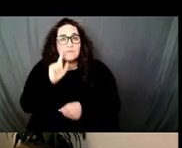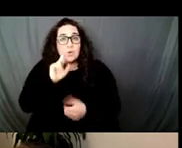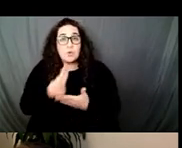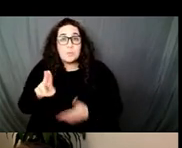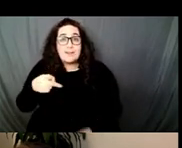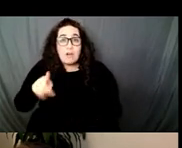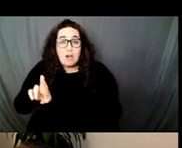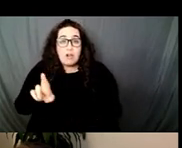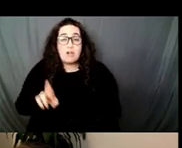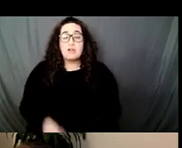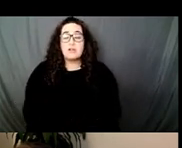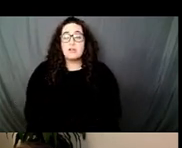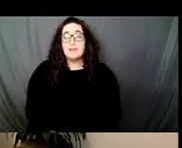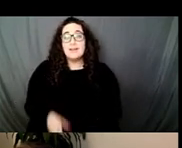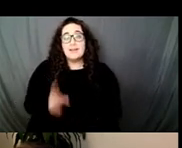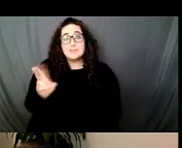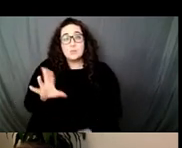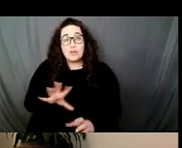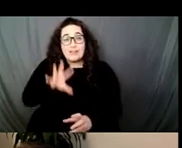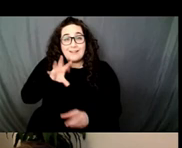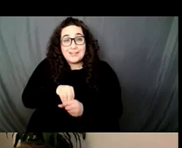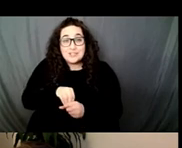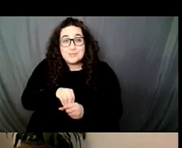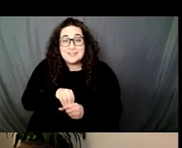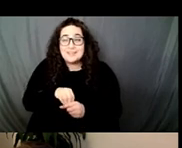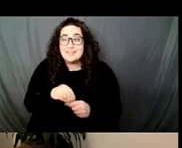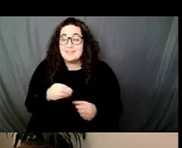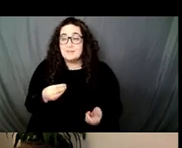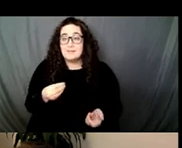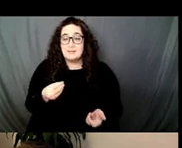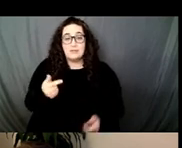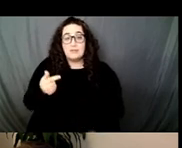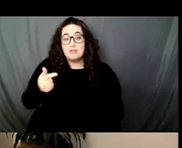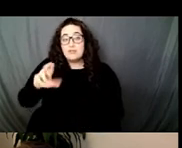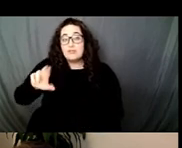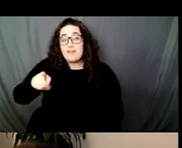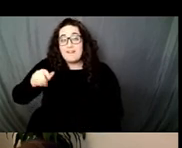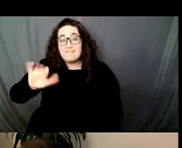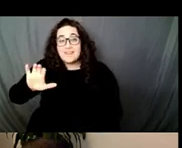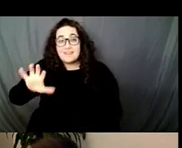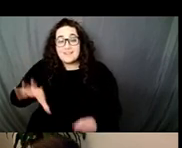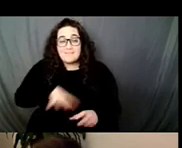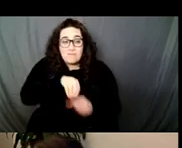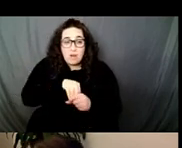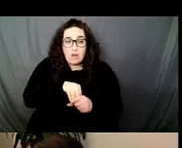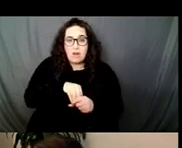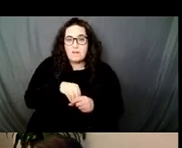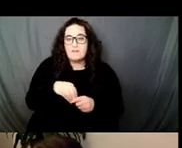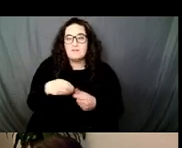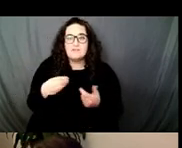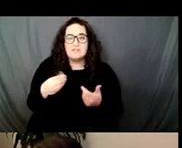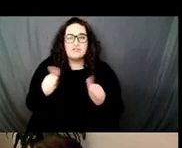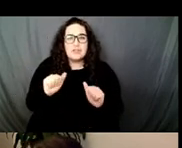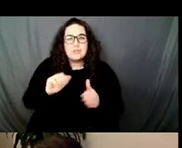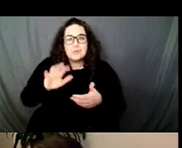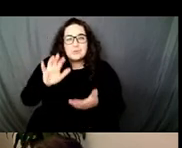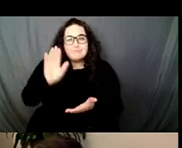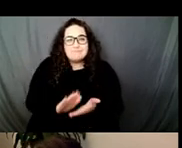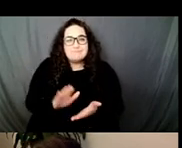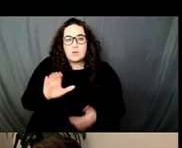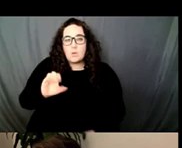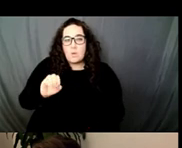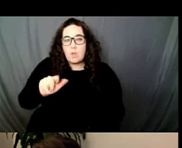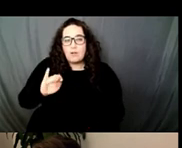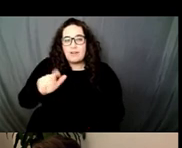engagement that he was making with, for example, the graphic tradition of sort of decolonial artists in the 1950s in Puerto Rico.